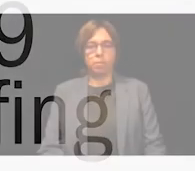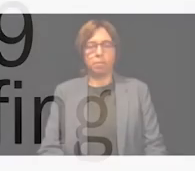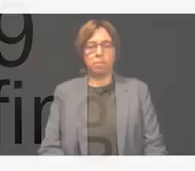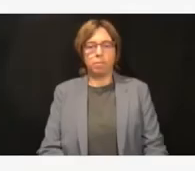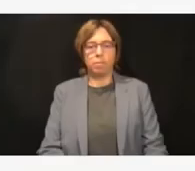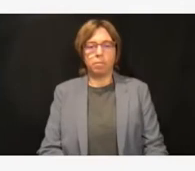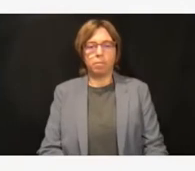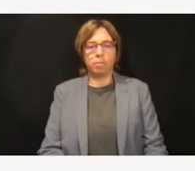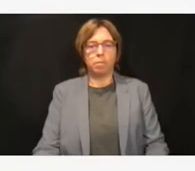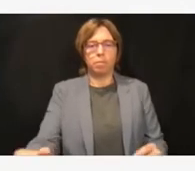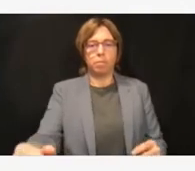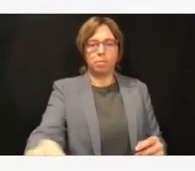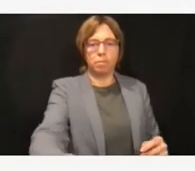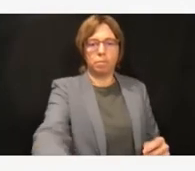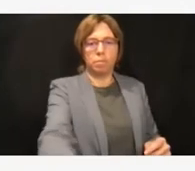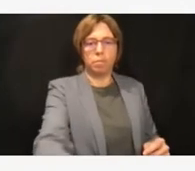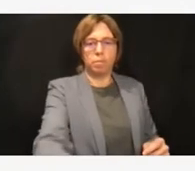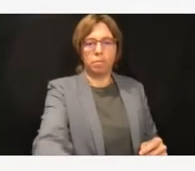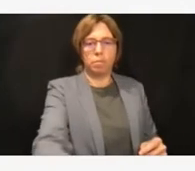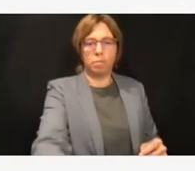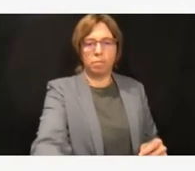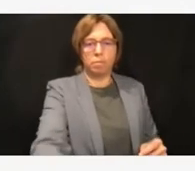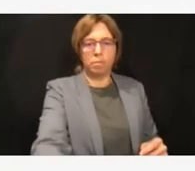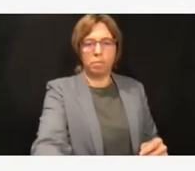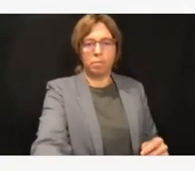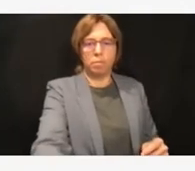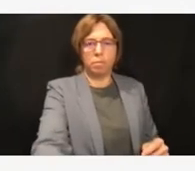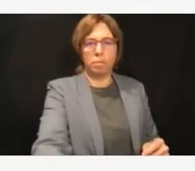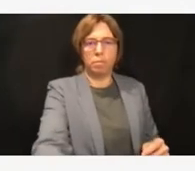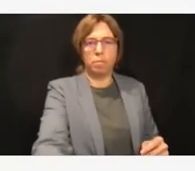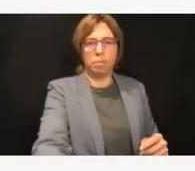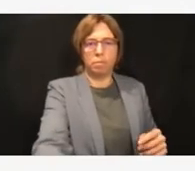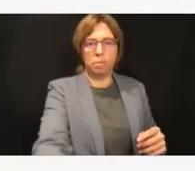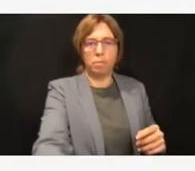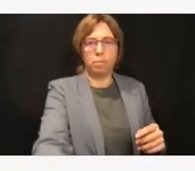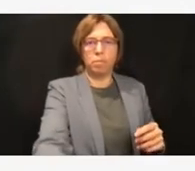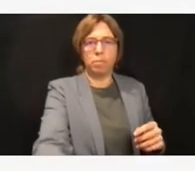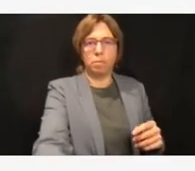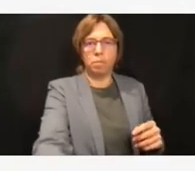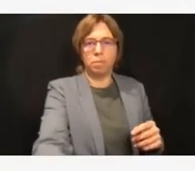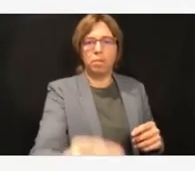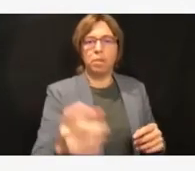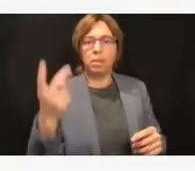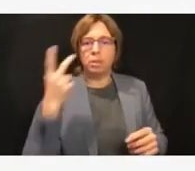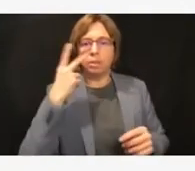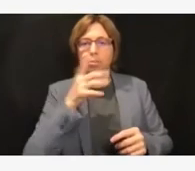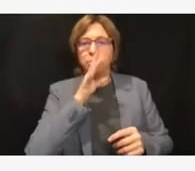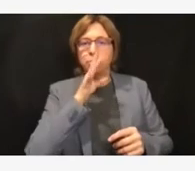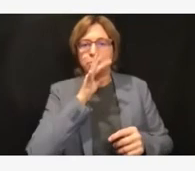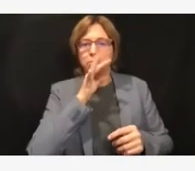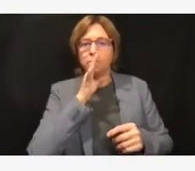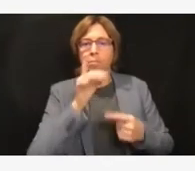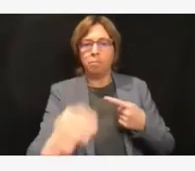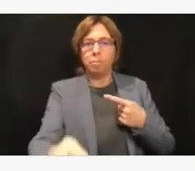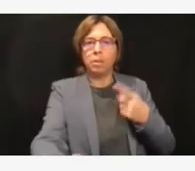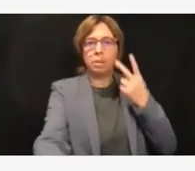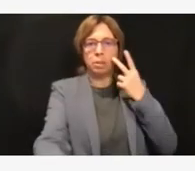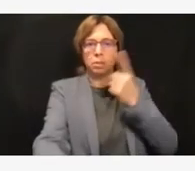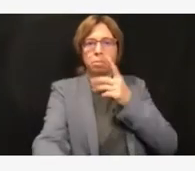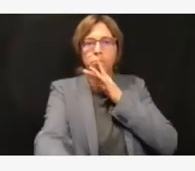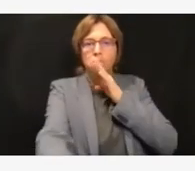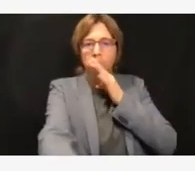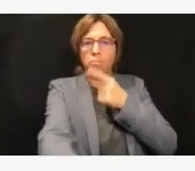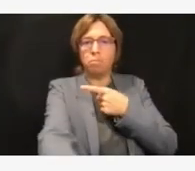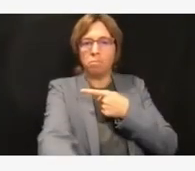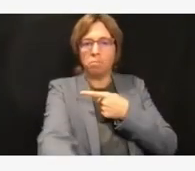Good afternoon, thank you all for joining us today at this media briefing about crisis standards of